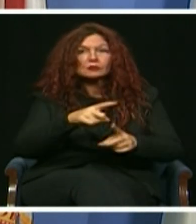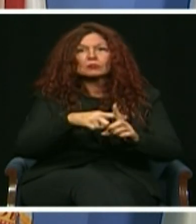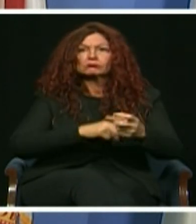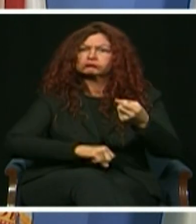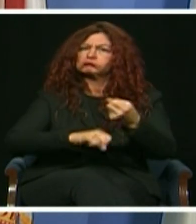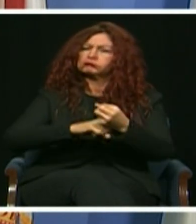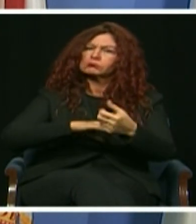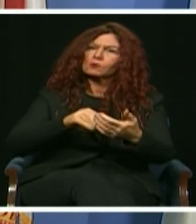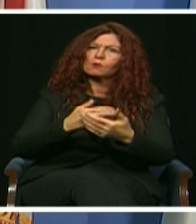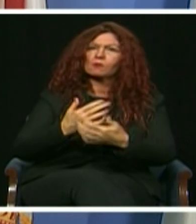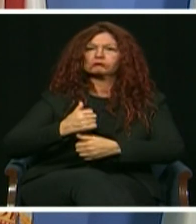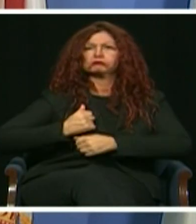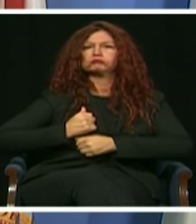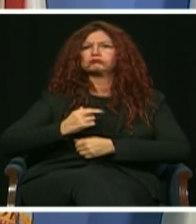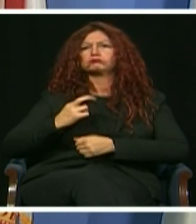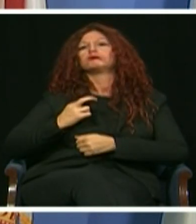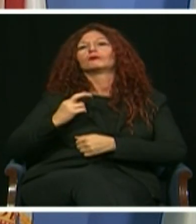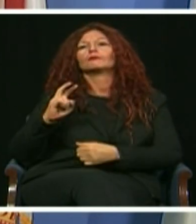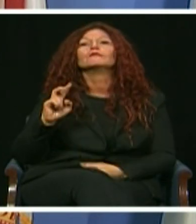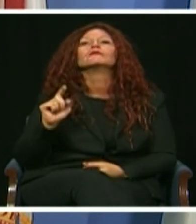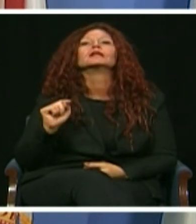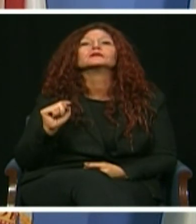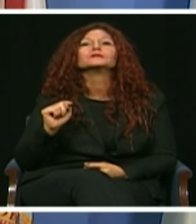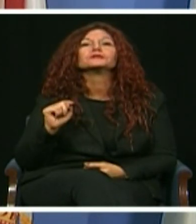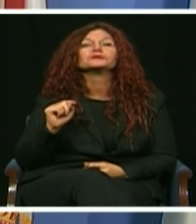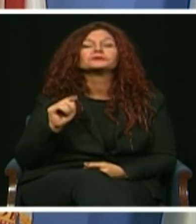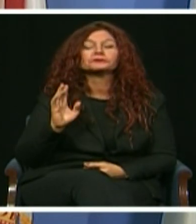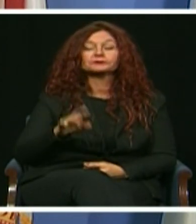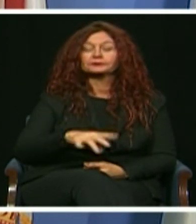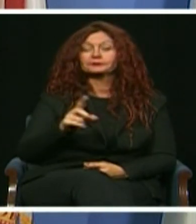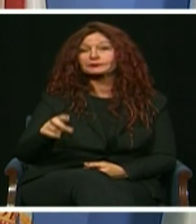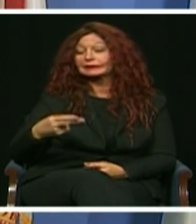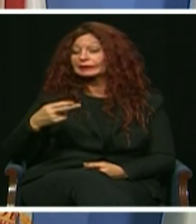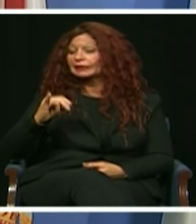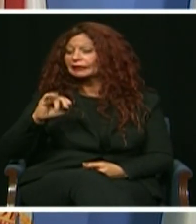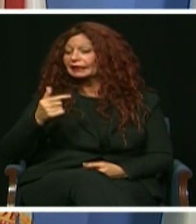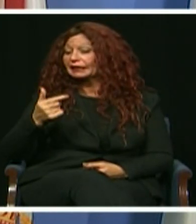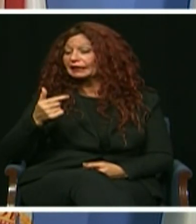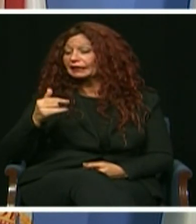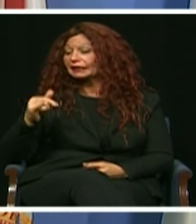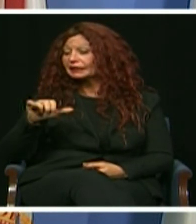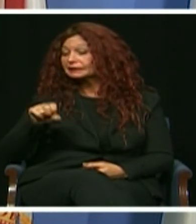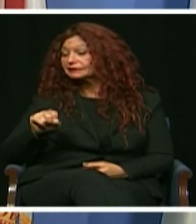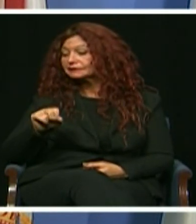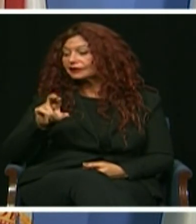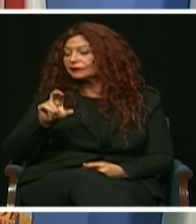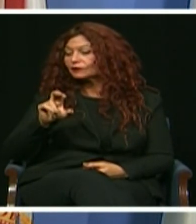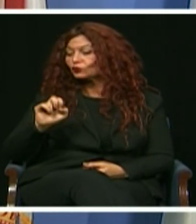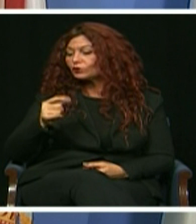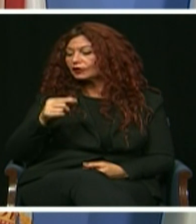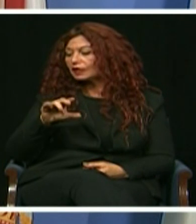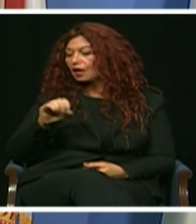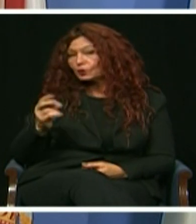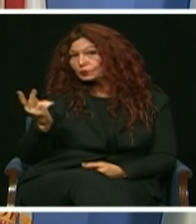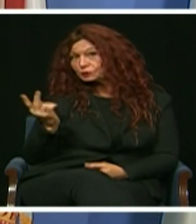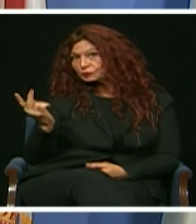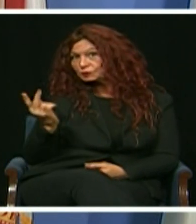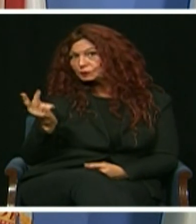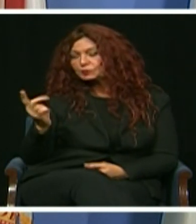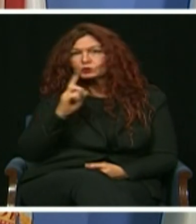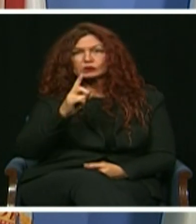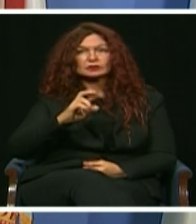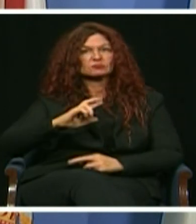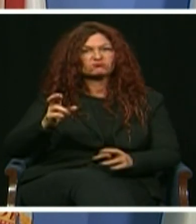Commissioners Danielle Cohen-Higgins and Raquel Regalado hit the ground running, reaching across the aisle in pursuit of the greater good and fighting for